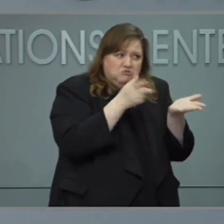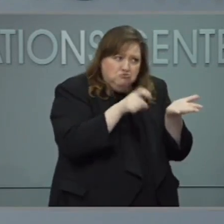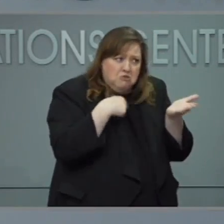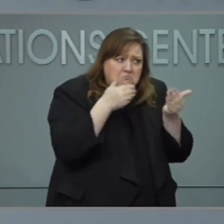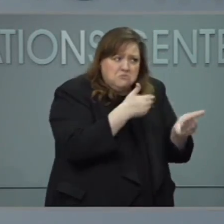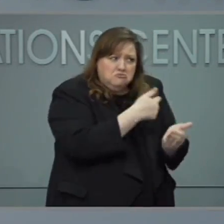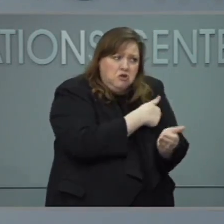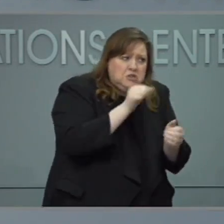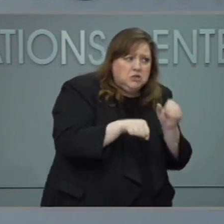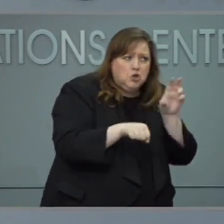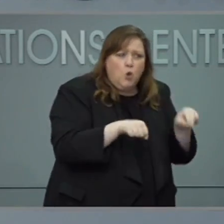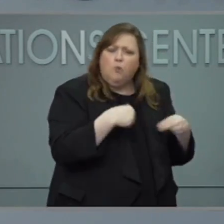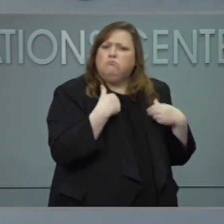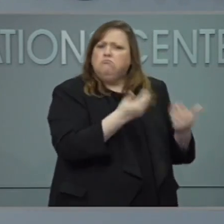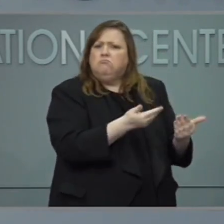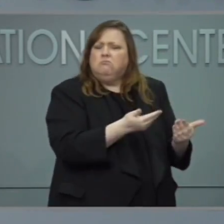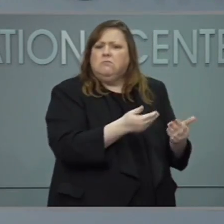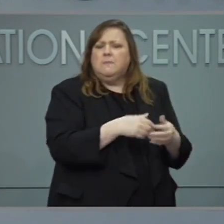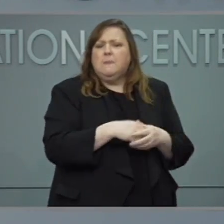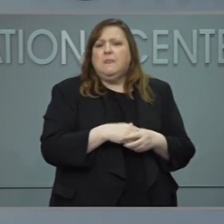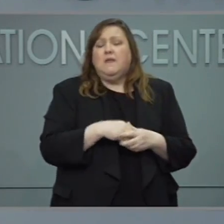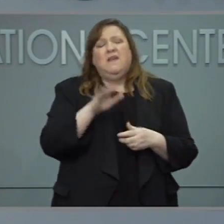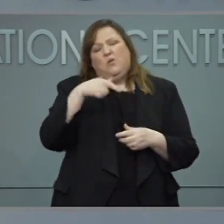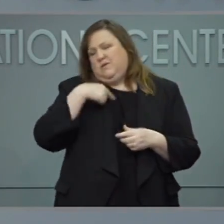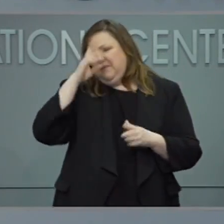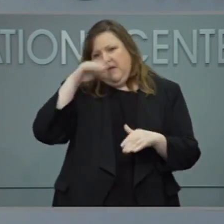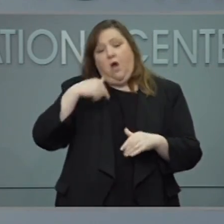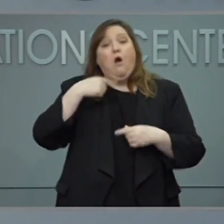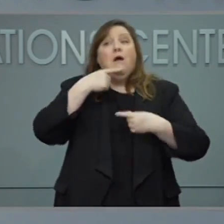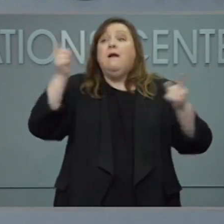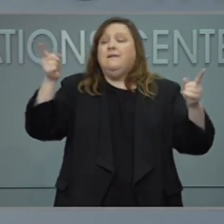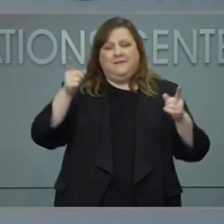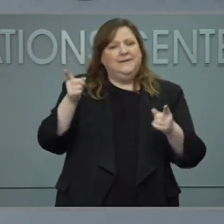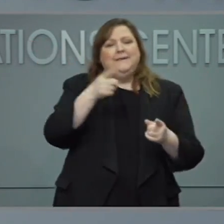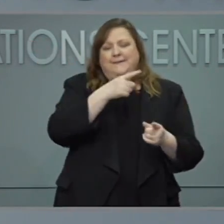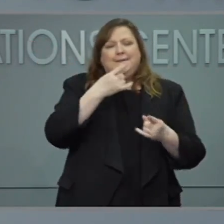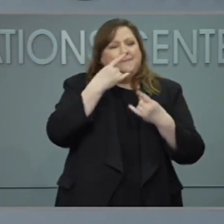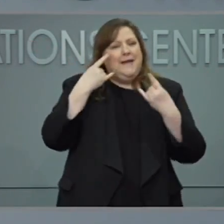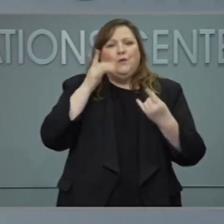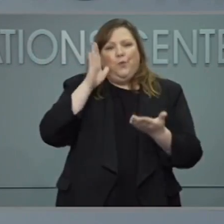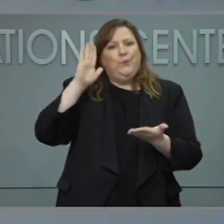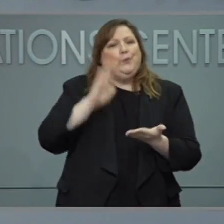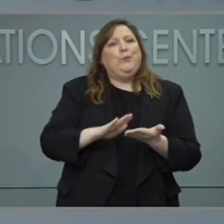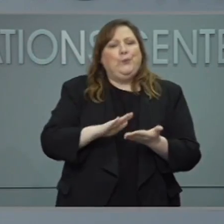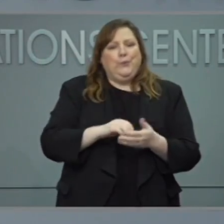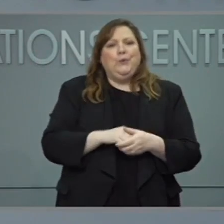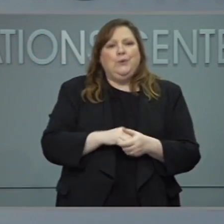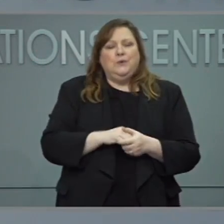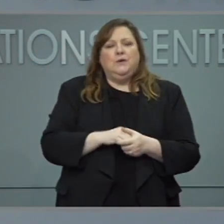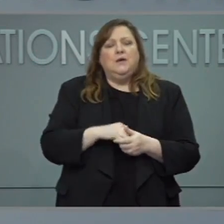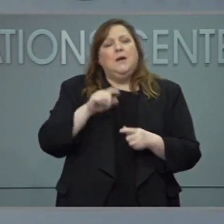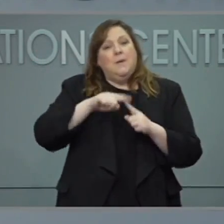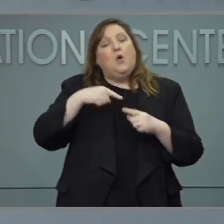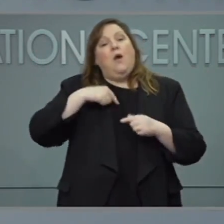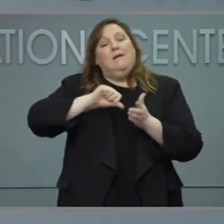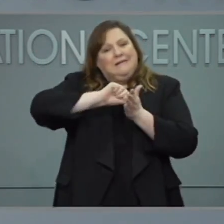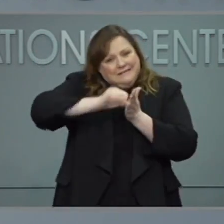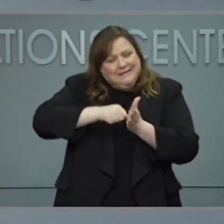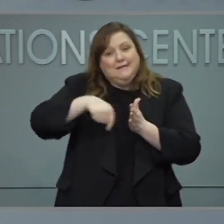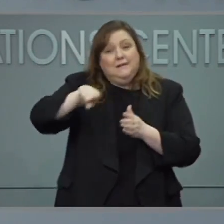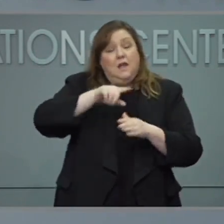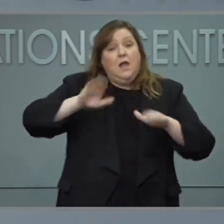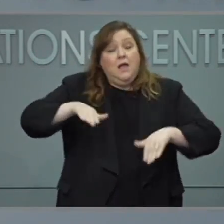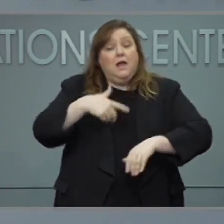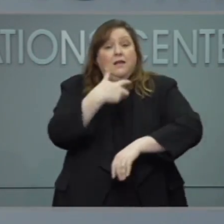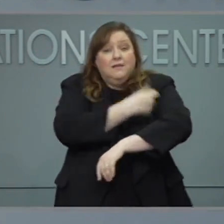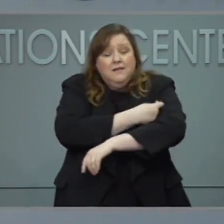people not to be wearing masks and some of them would not be vaccinated. That should should tell the unvaccinated that it is time to